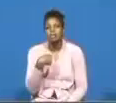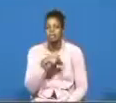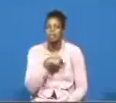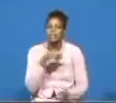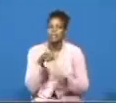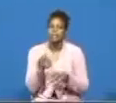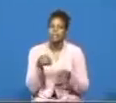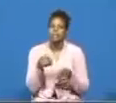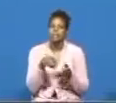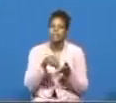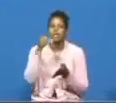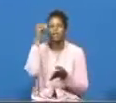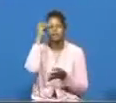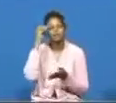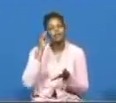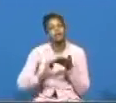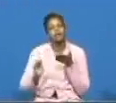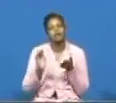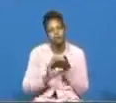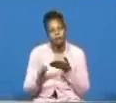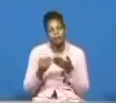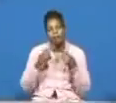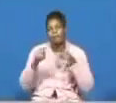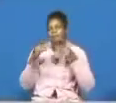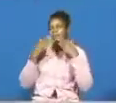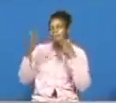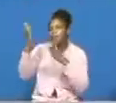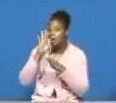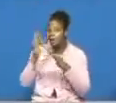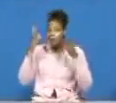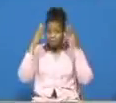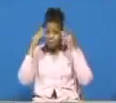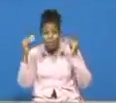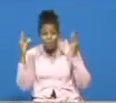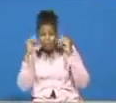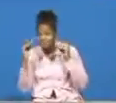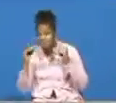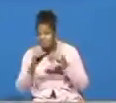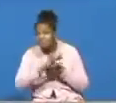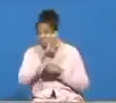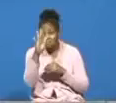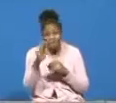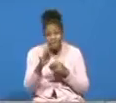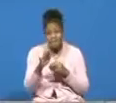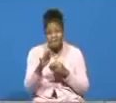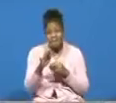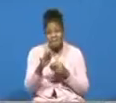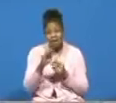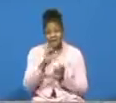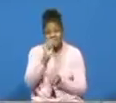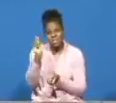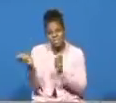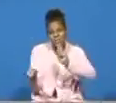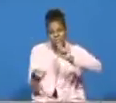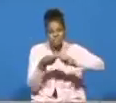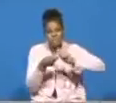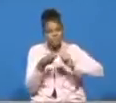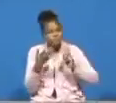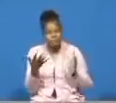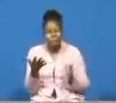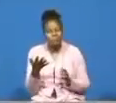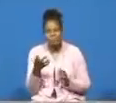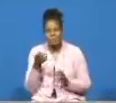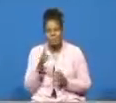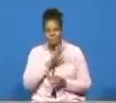forgive but i thank god that the man of god moses he wasn't vindictive he wasn't overly